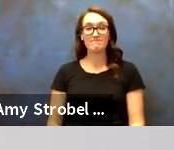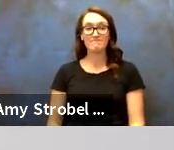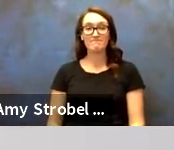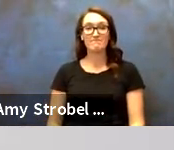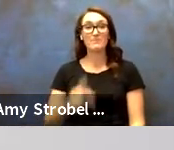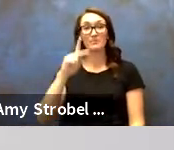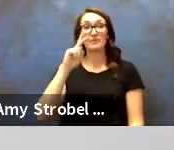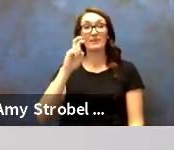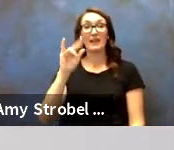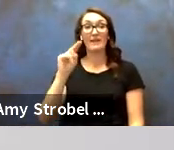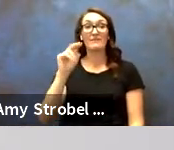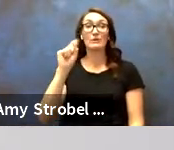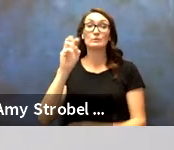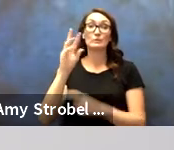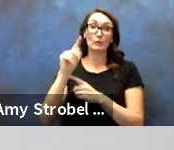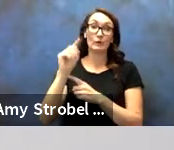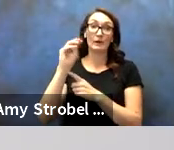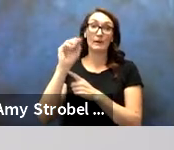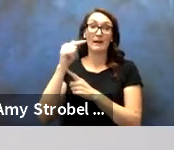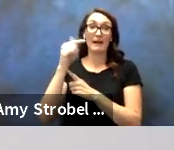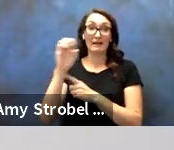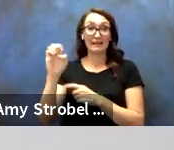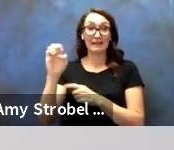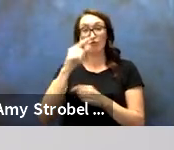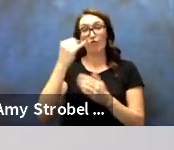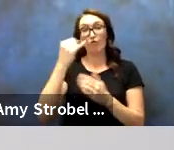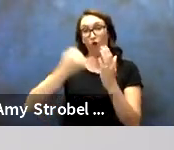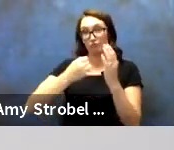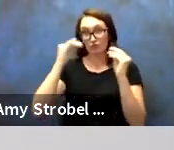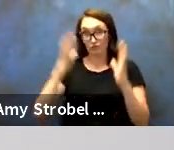Kevin Stewart McGee, Art Instructor, five years.